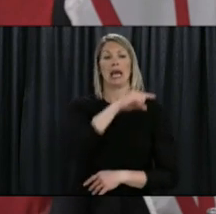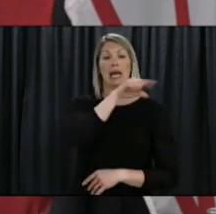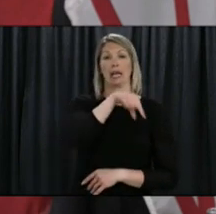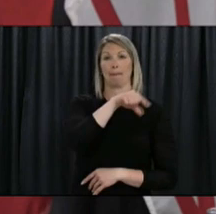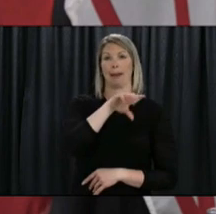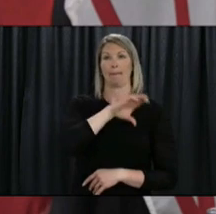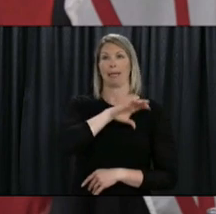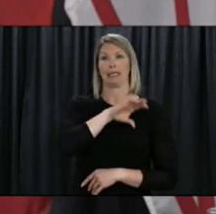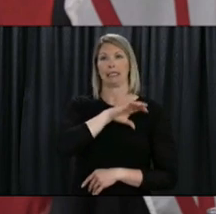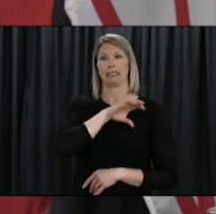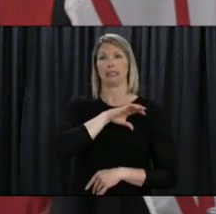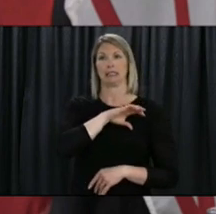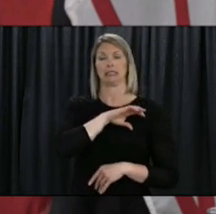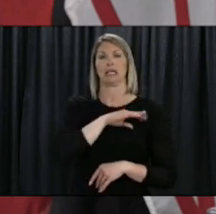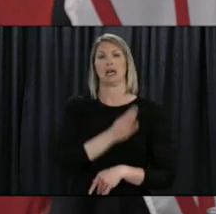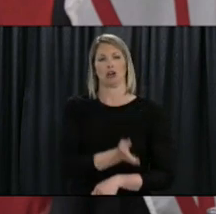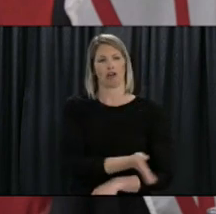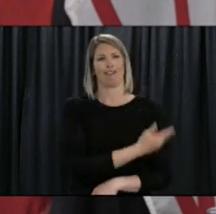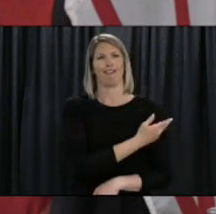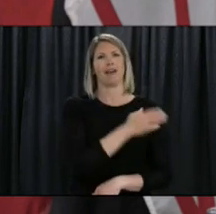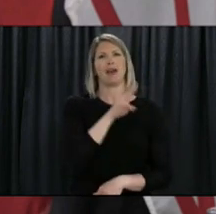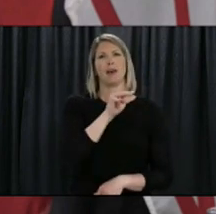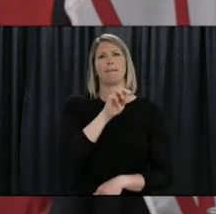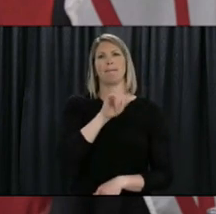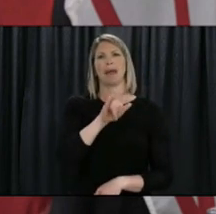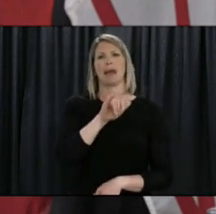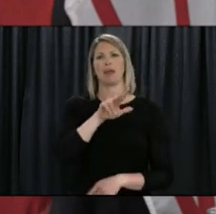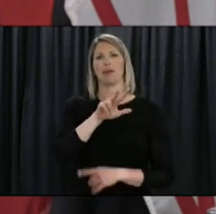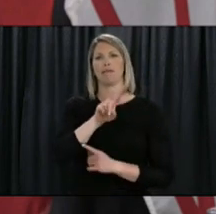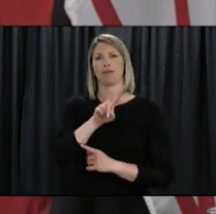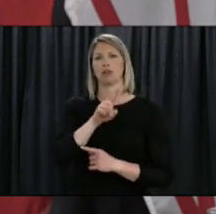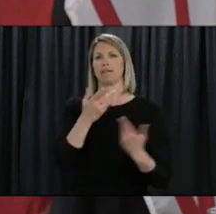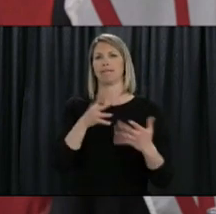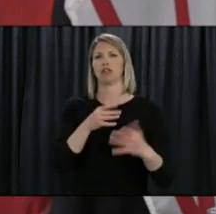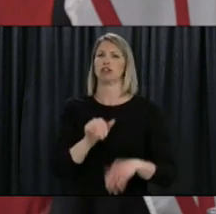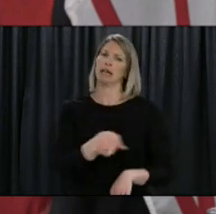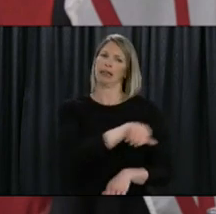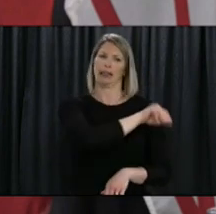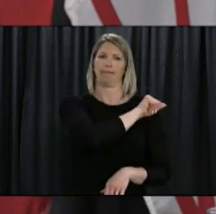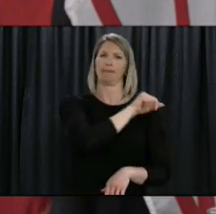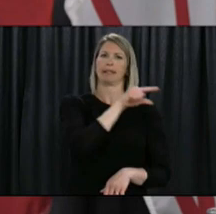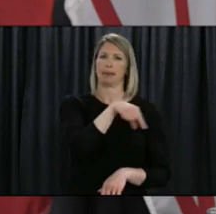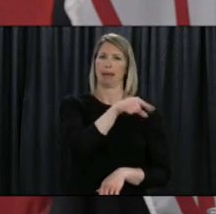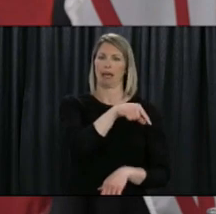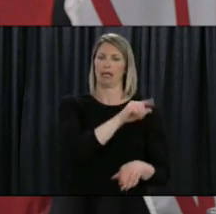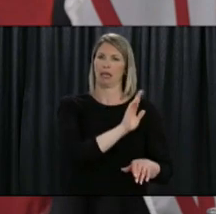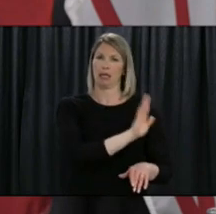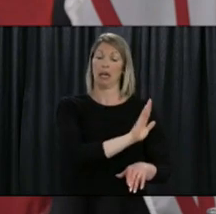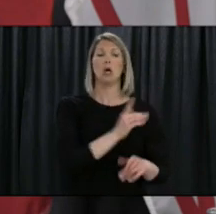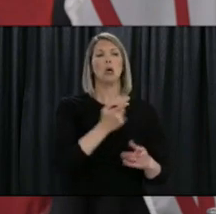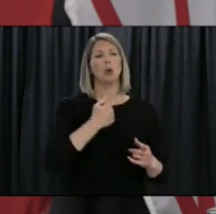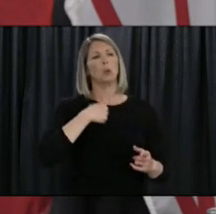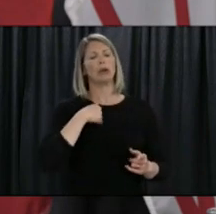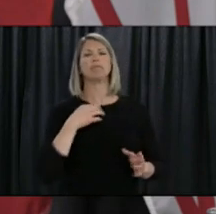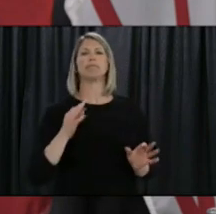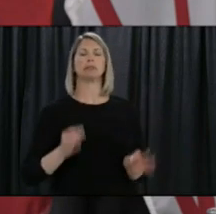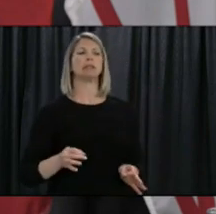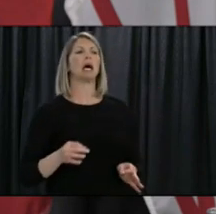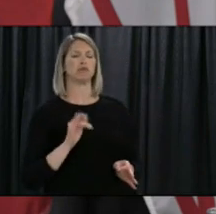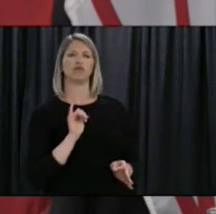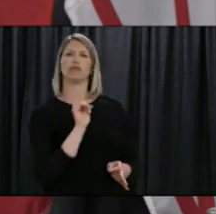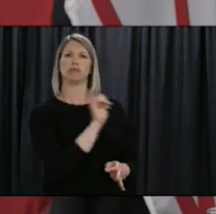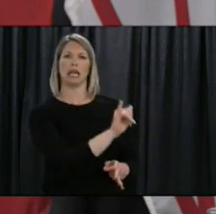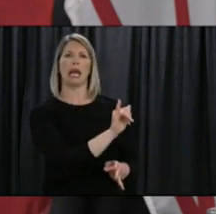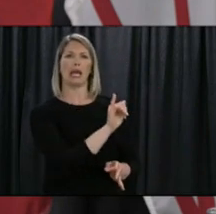we are with the travel conditions and restrictions that we have in place it's important that we keep a present at all our borders